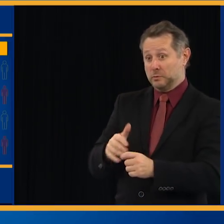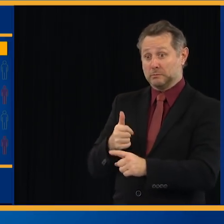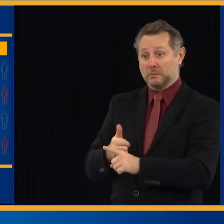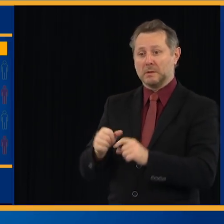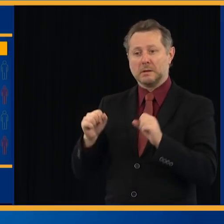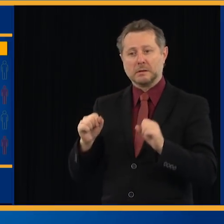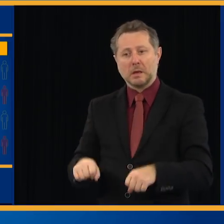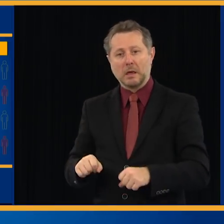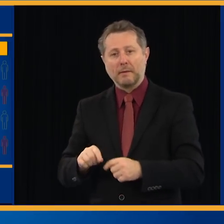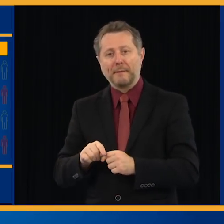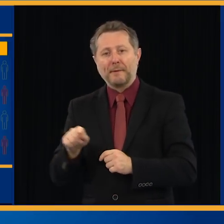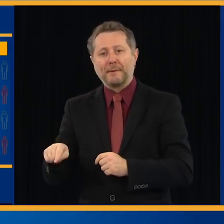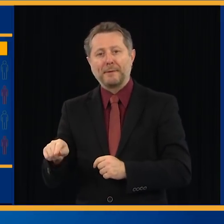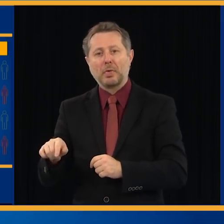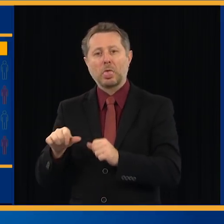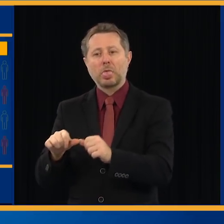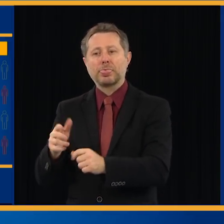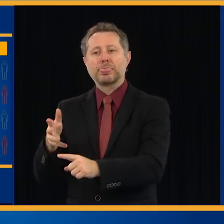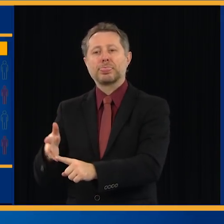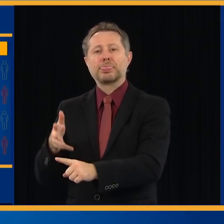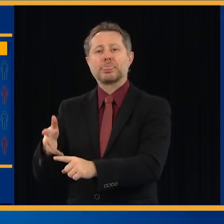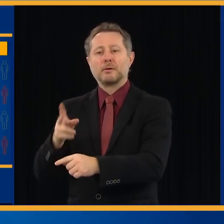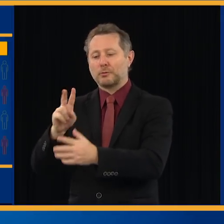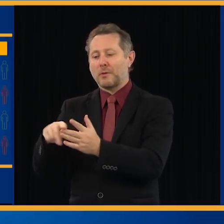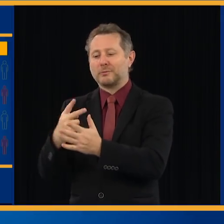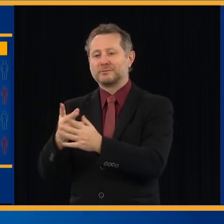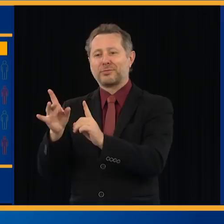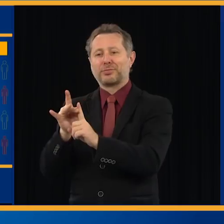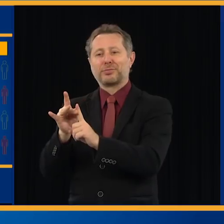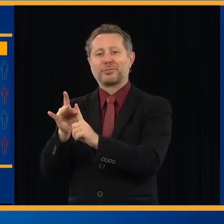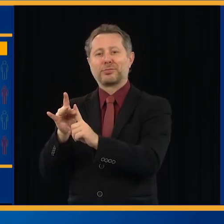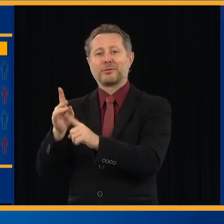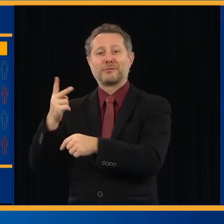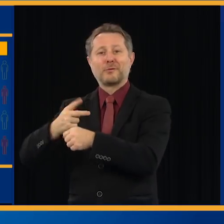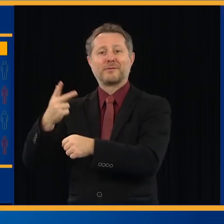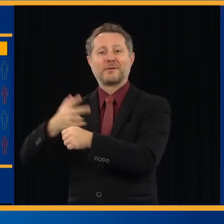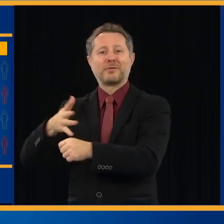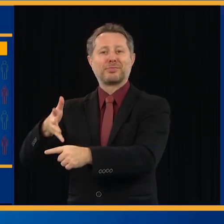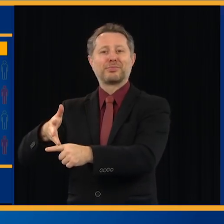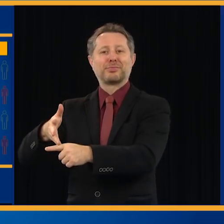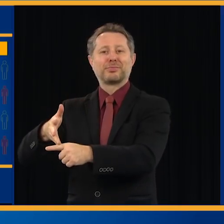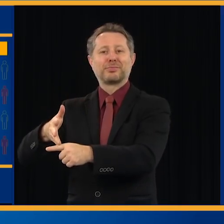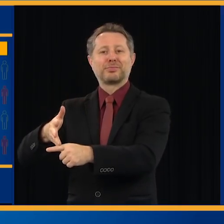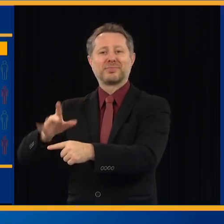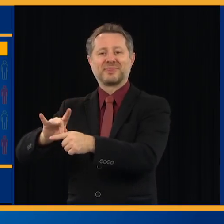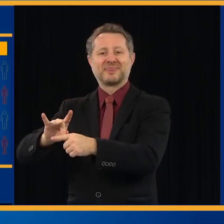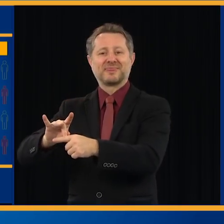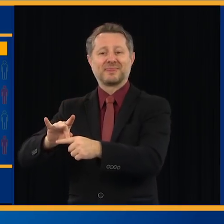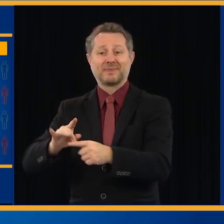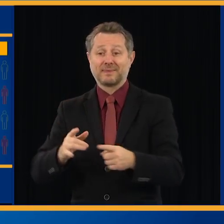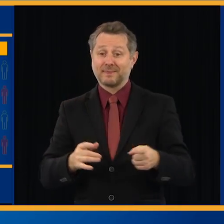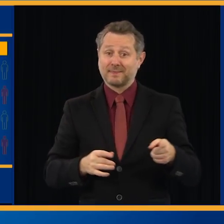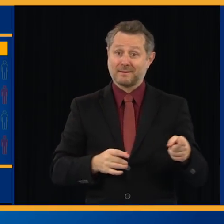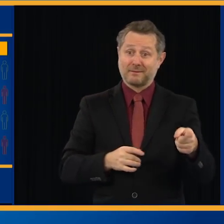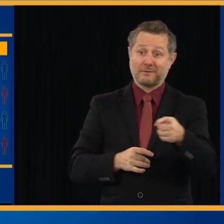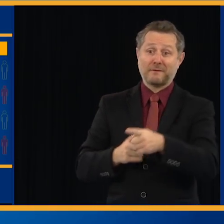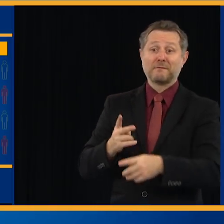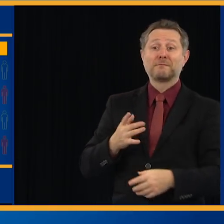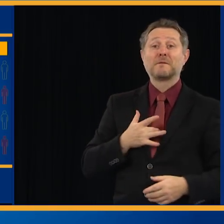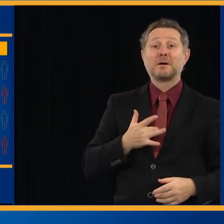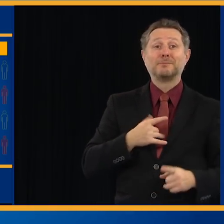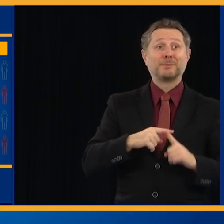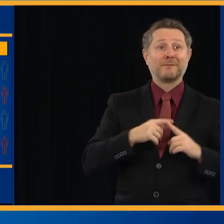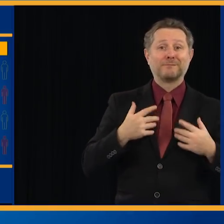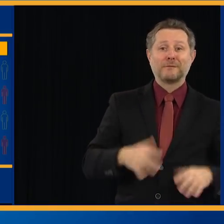days on a surface, which means if somebody positive walks onto a train this morning,